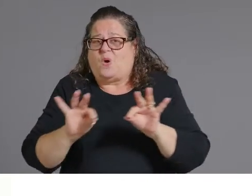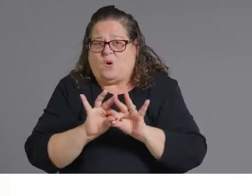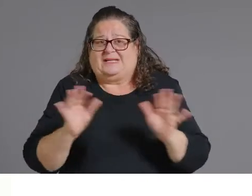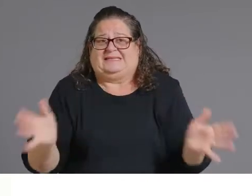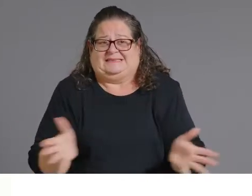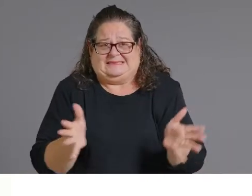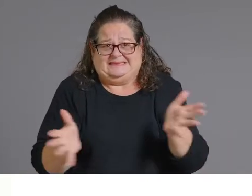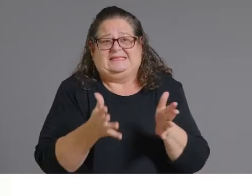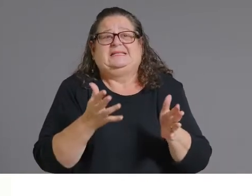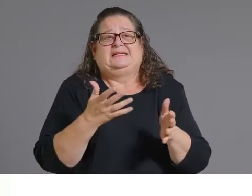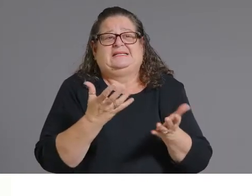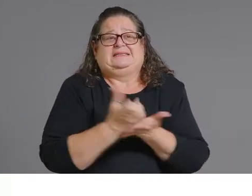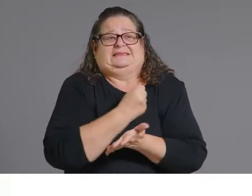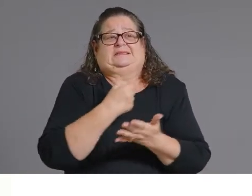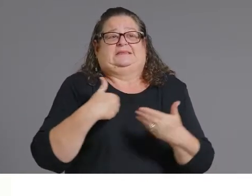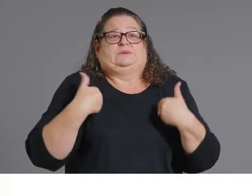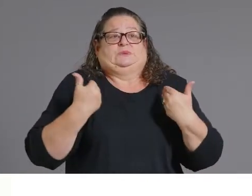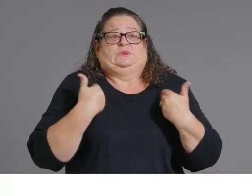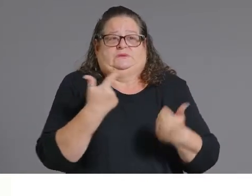covet 19.